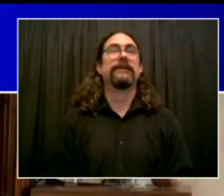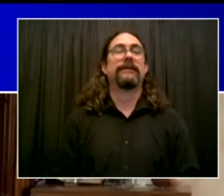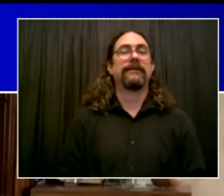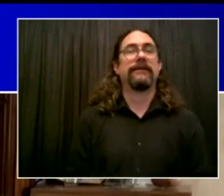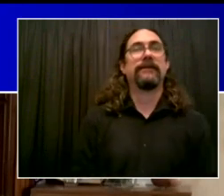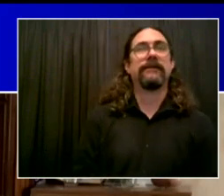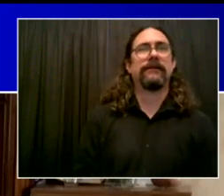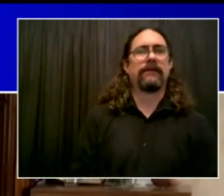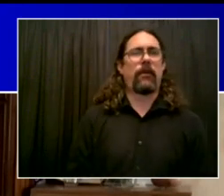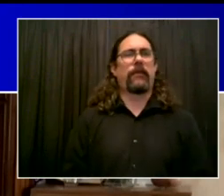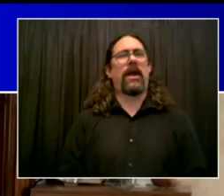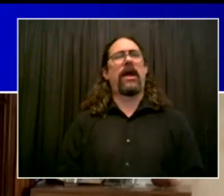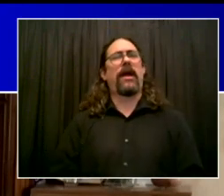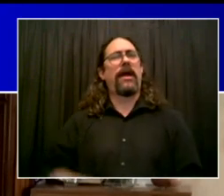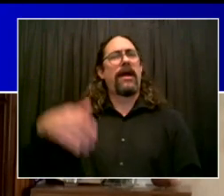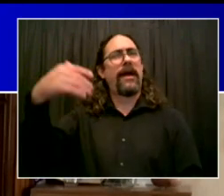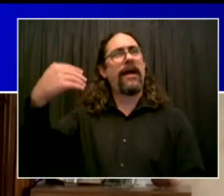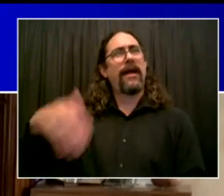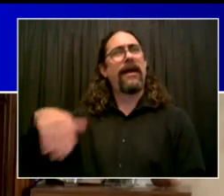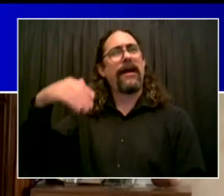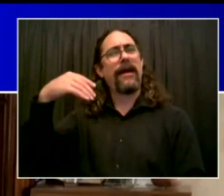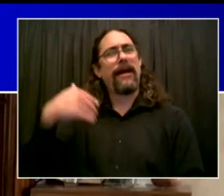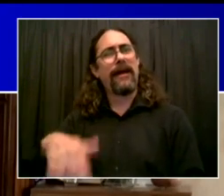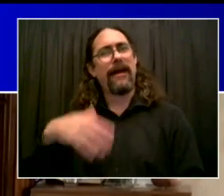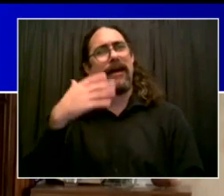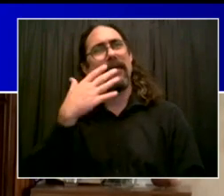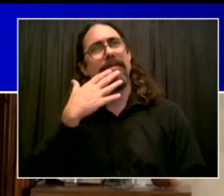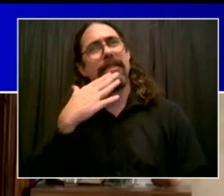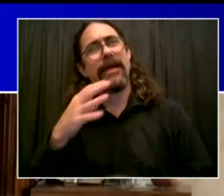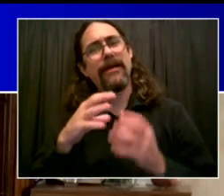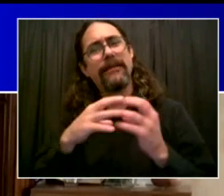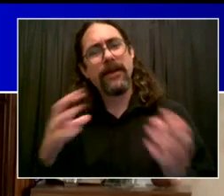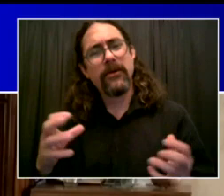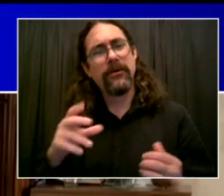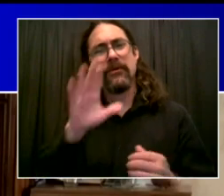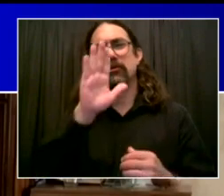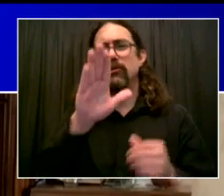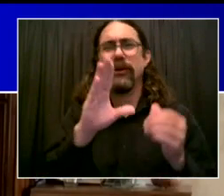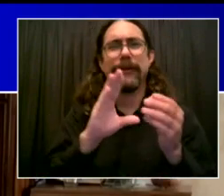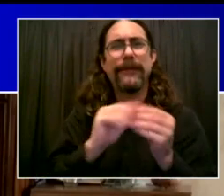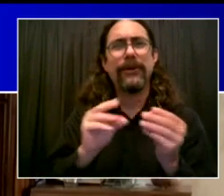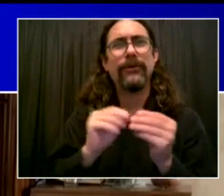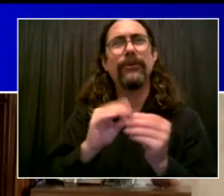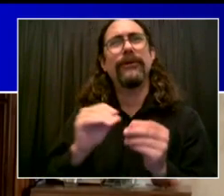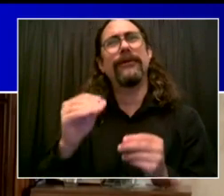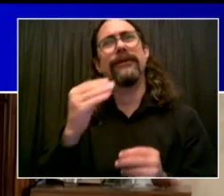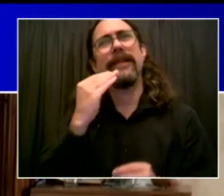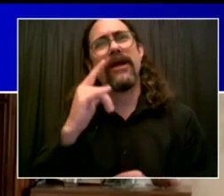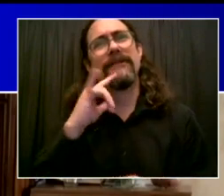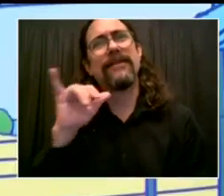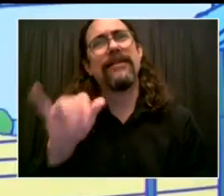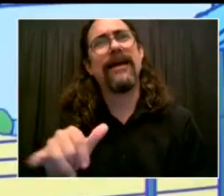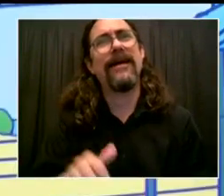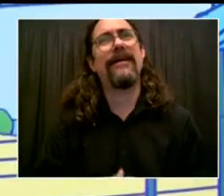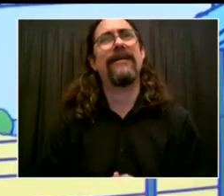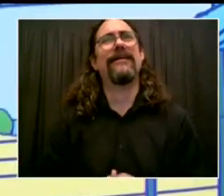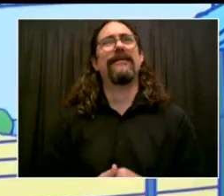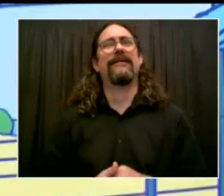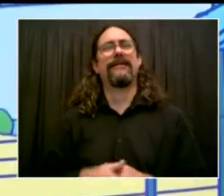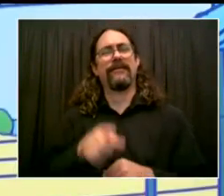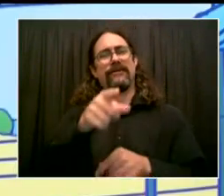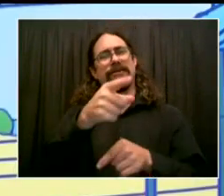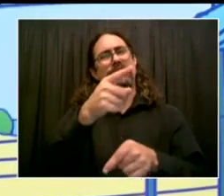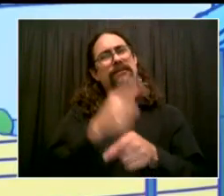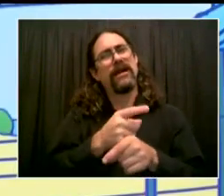what you said, because we do believe getting the community engaged in the conversation is a difference maker, and we've seen that in Harlem and all over the city.